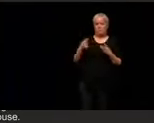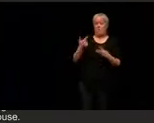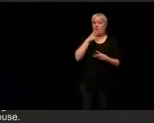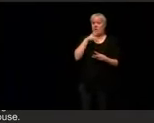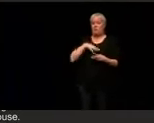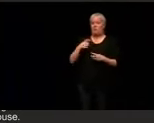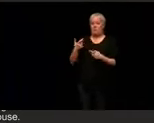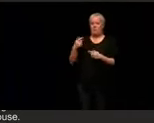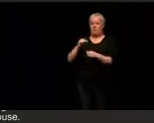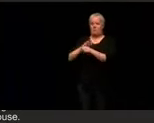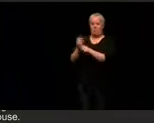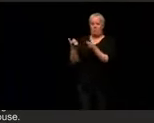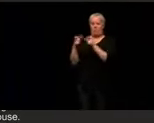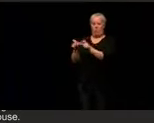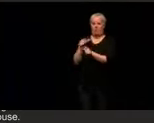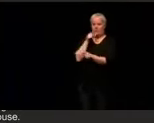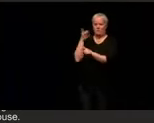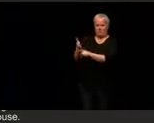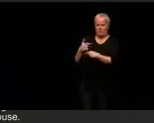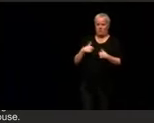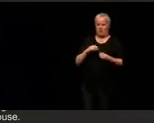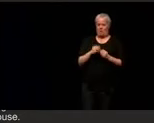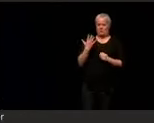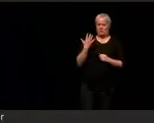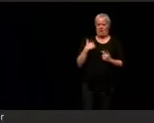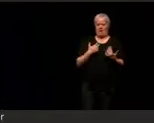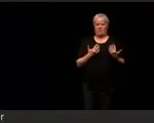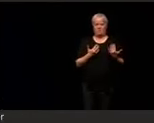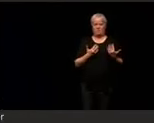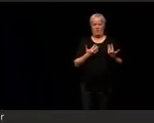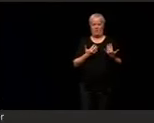five. I was waiting for somebody to come get me.